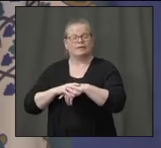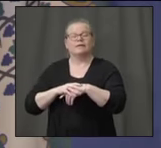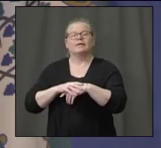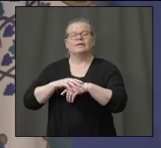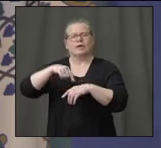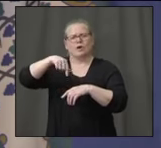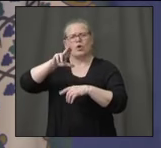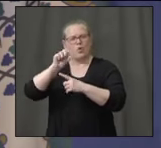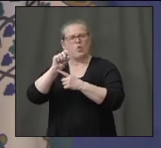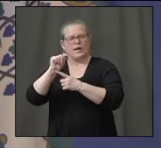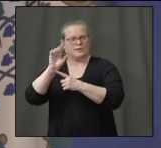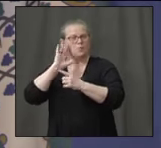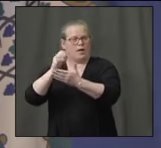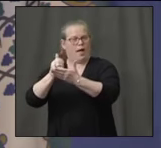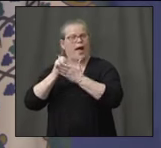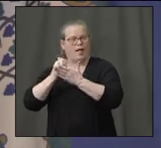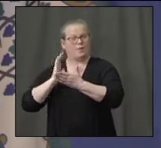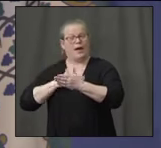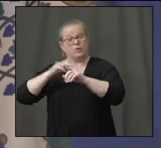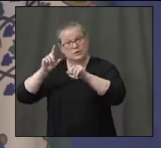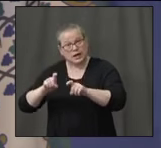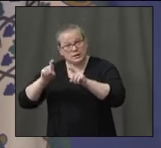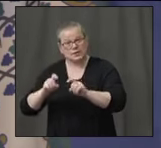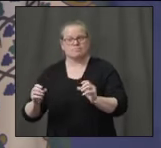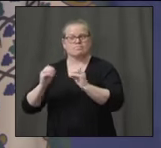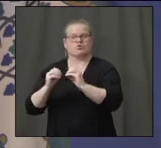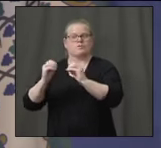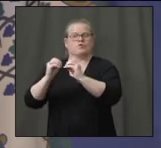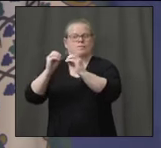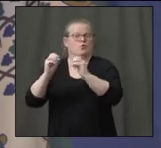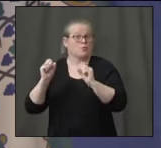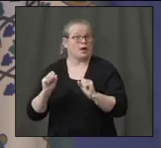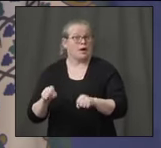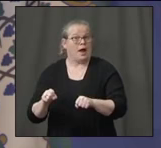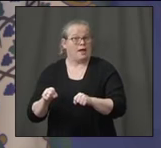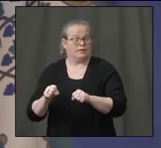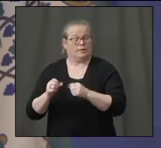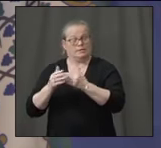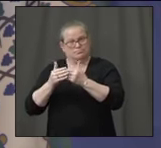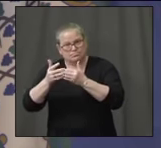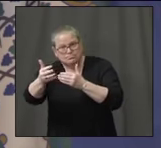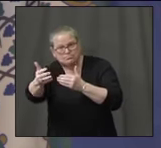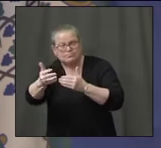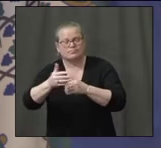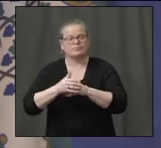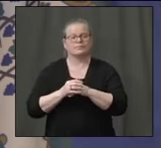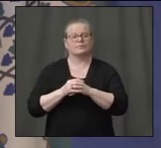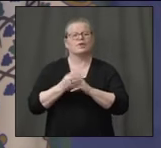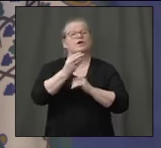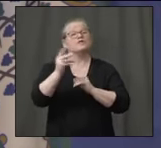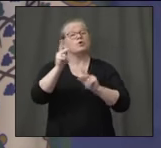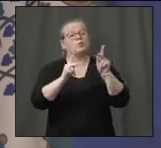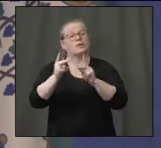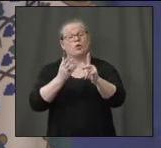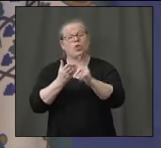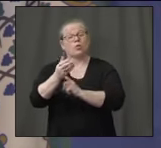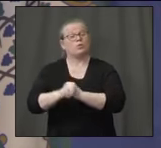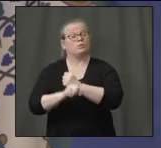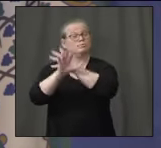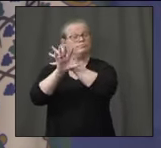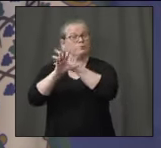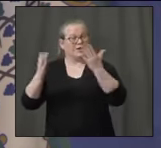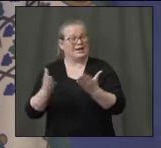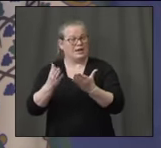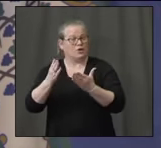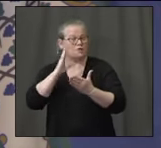help us ramp up our testing capability in a dramatic way. We have a couple of folks here by Zoom as well who'll also be able to answer